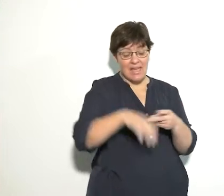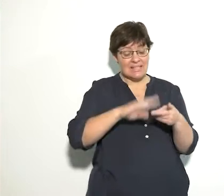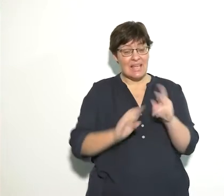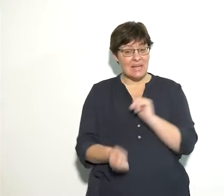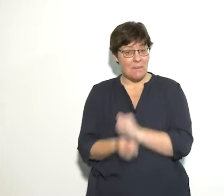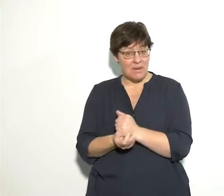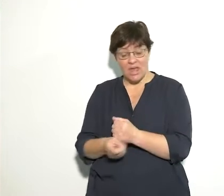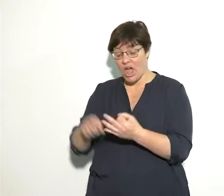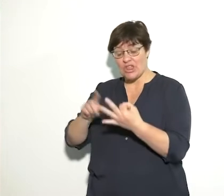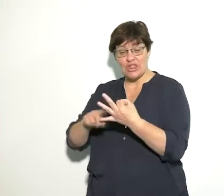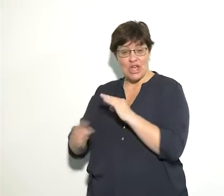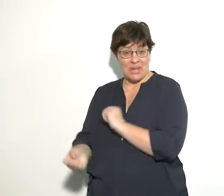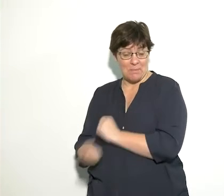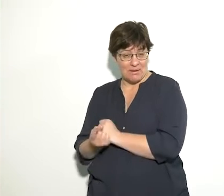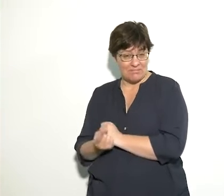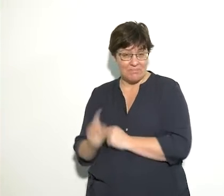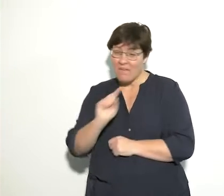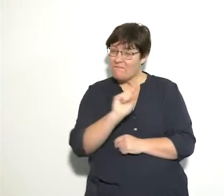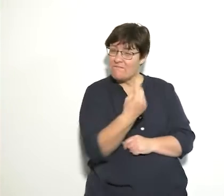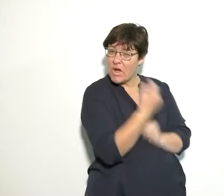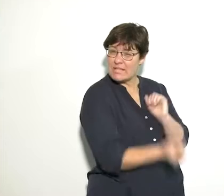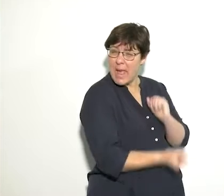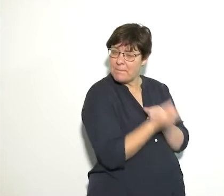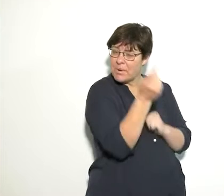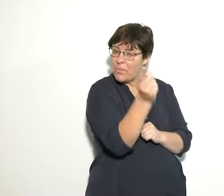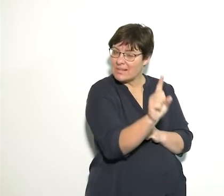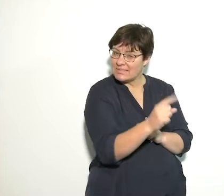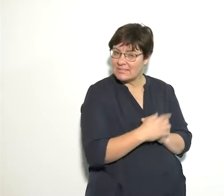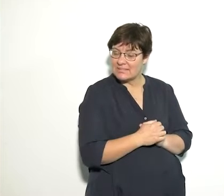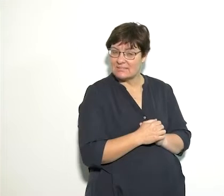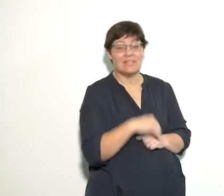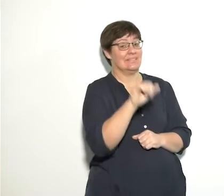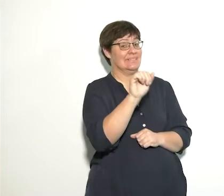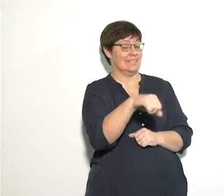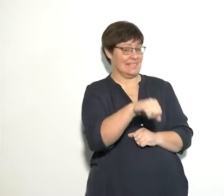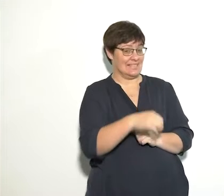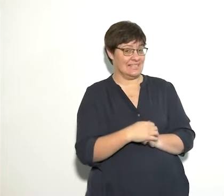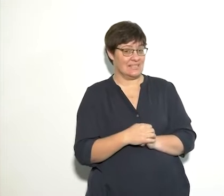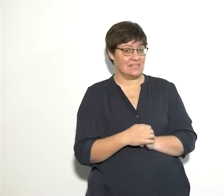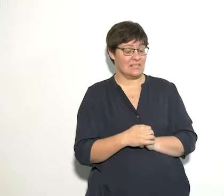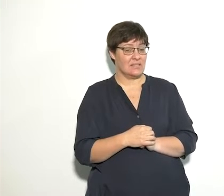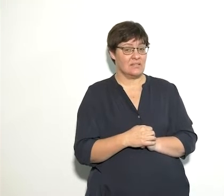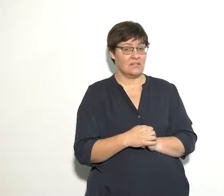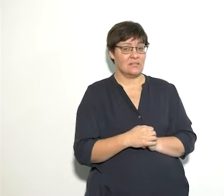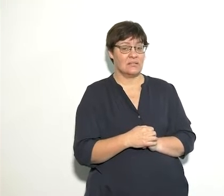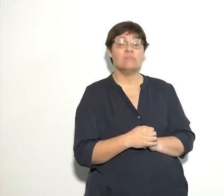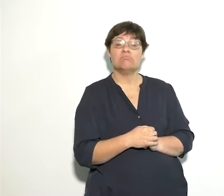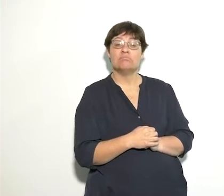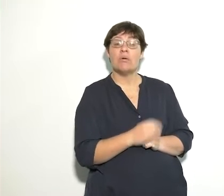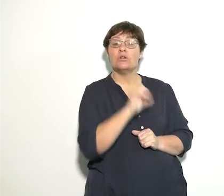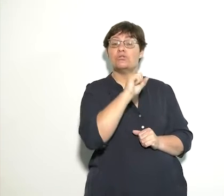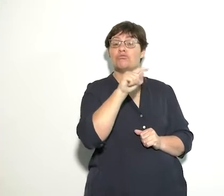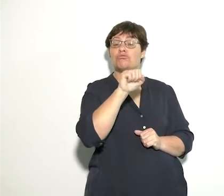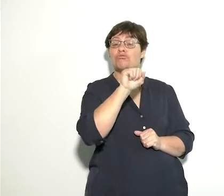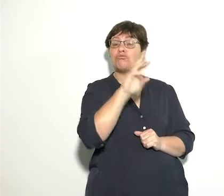and third. Can you remember what happened first in the story? Yes, the little pig built